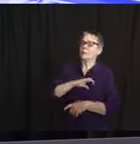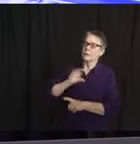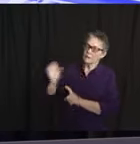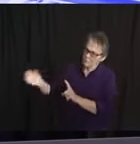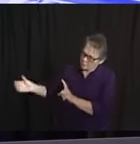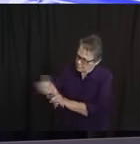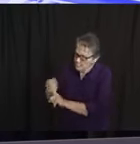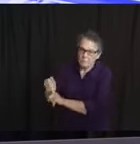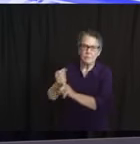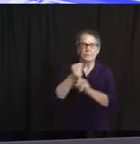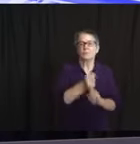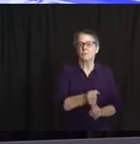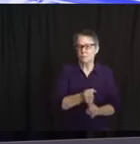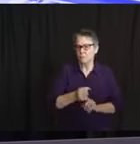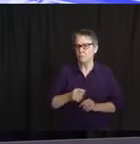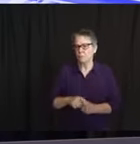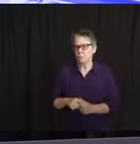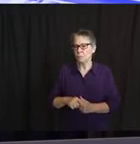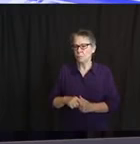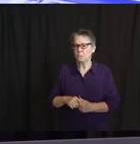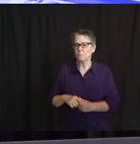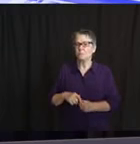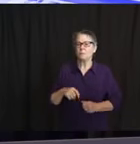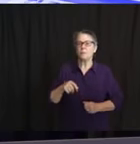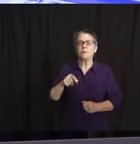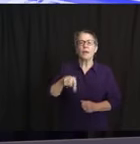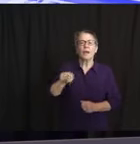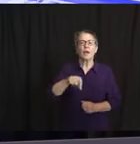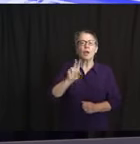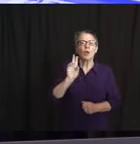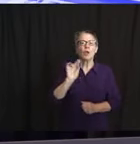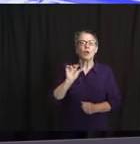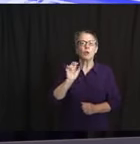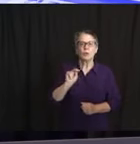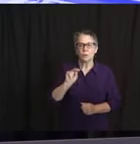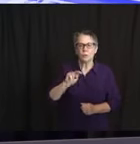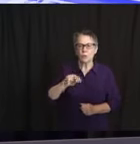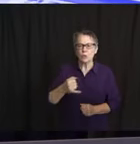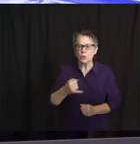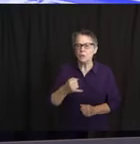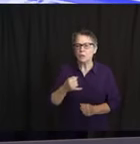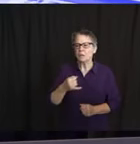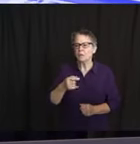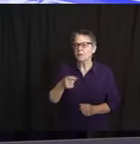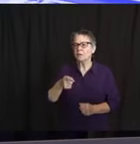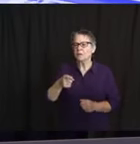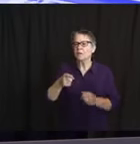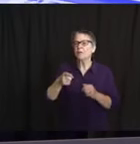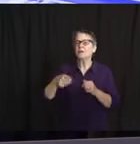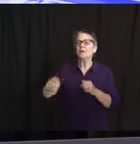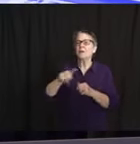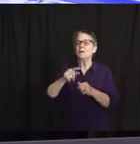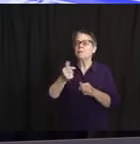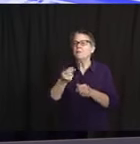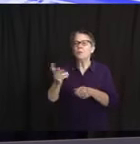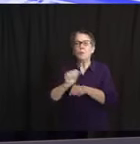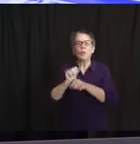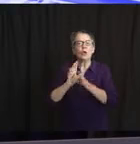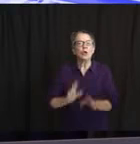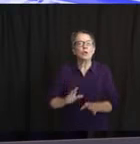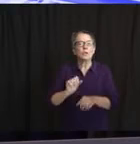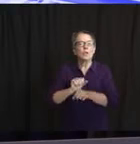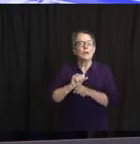In Union, a few workers at a pizza parlor were not wearing masks as required. And the manager of that pizza parlor,